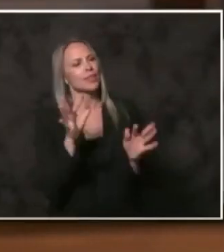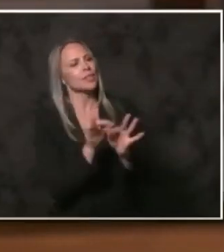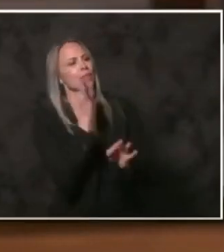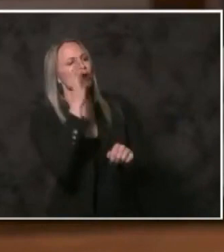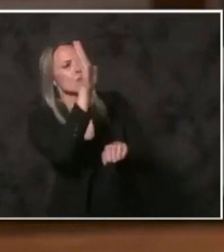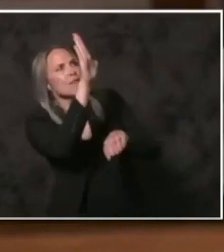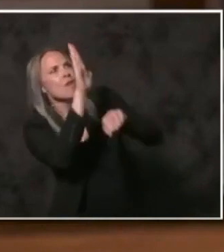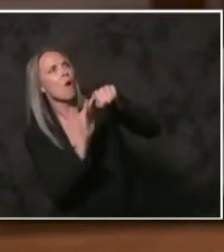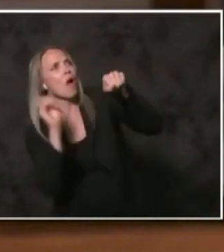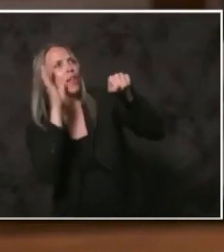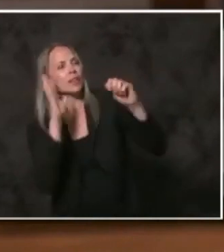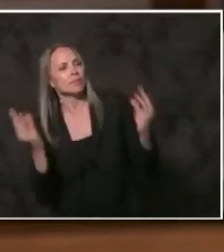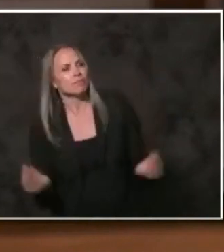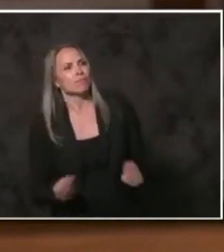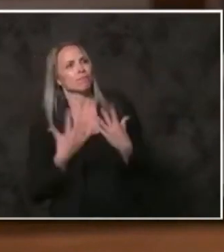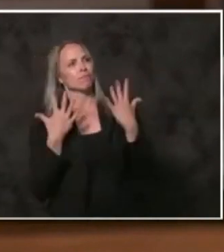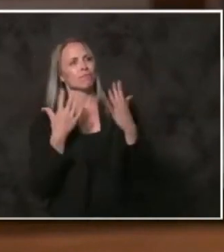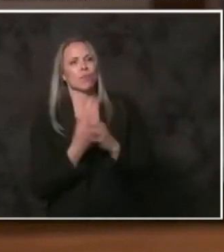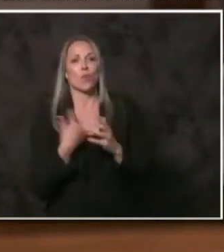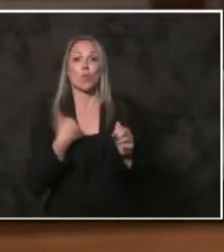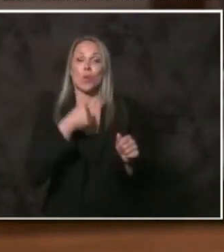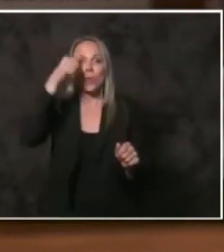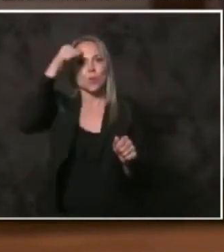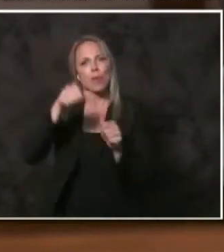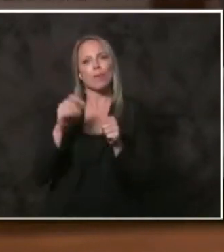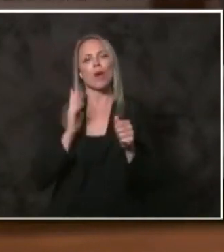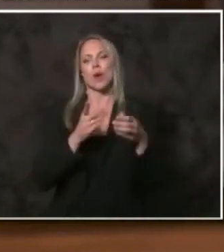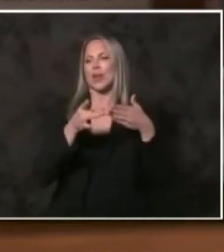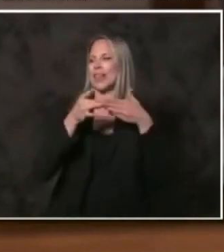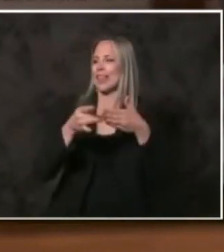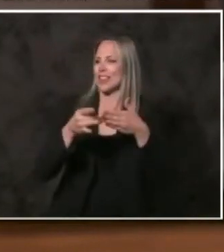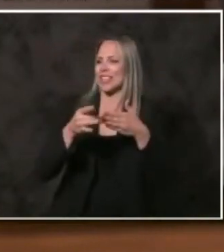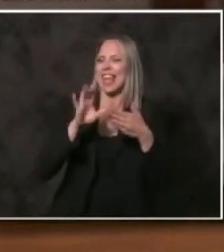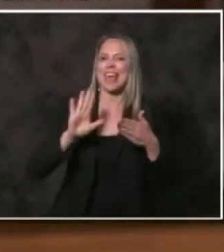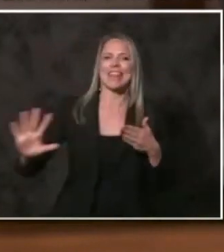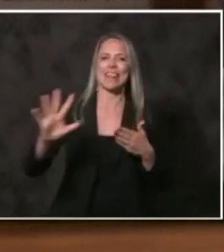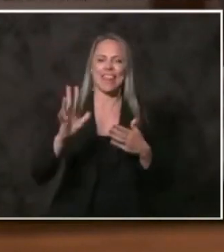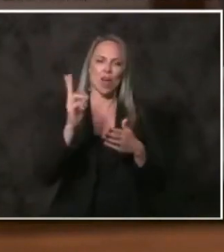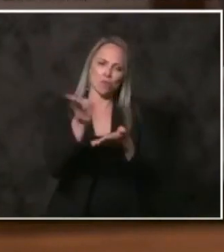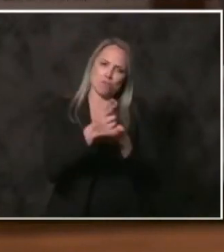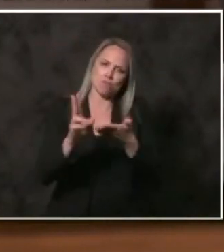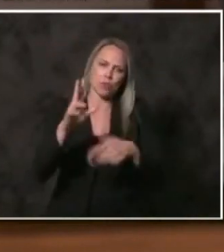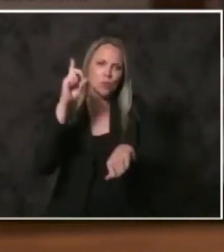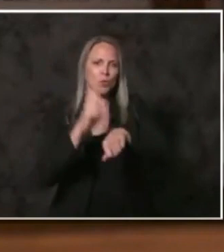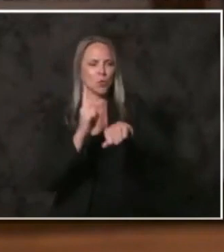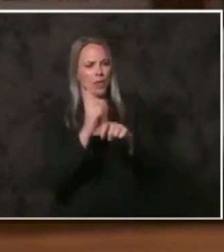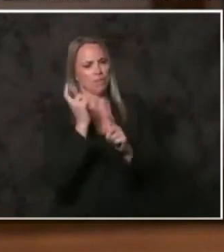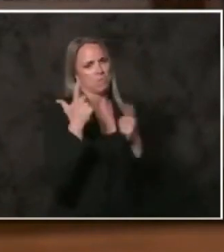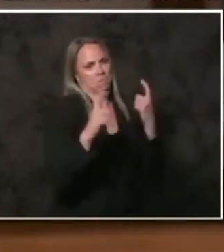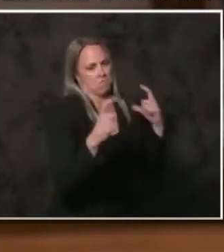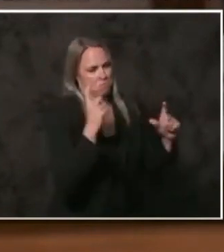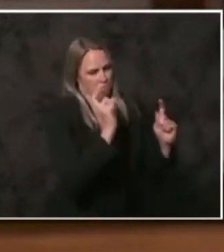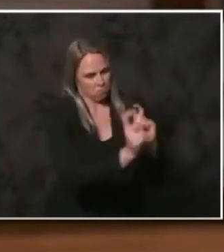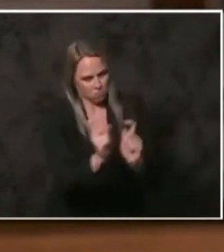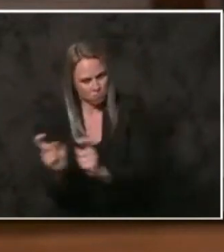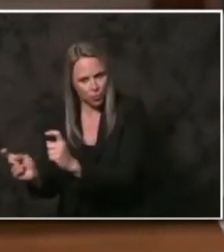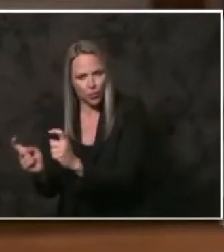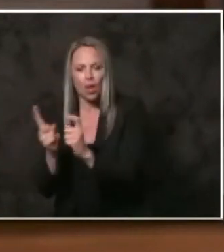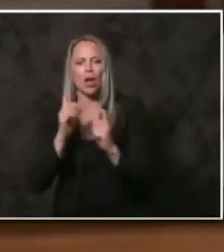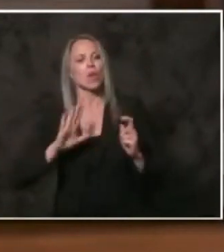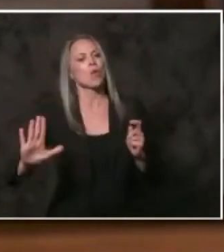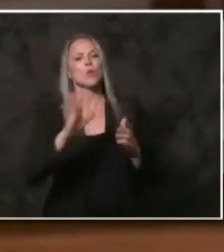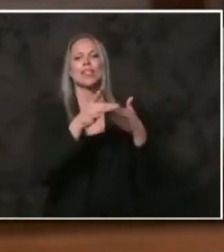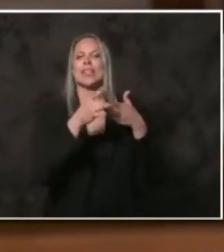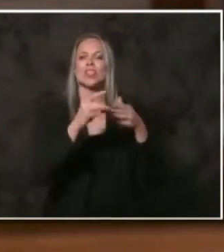and inspiration. We remember our leaders and the sacred duties placed upon them. We lift up our leaders in our